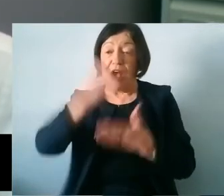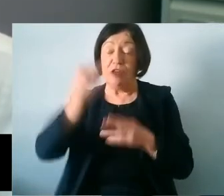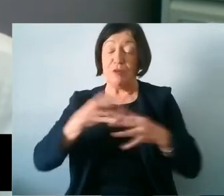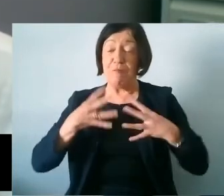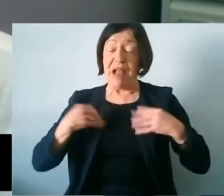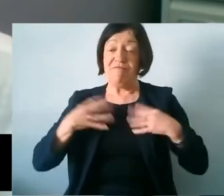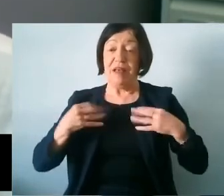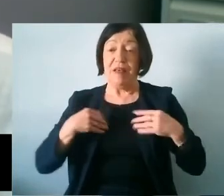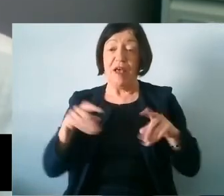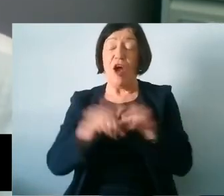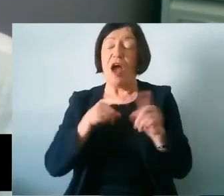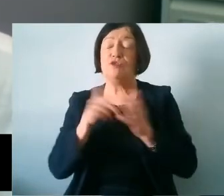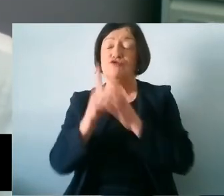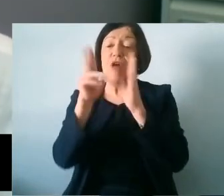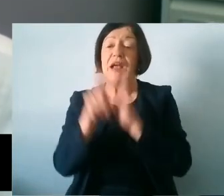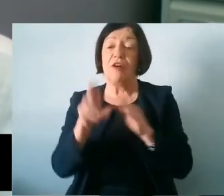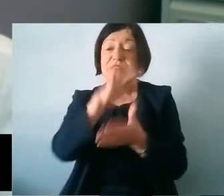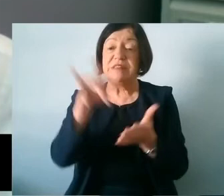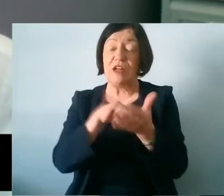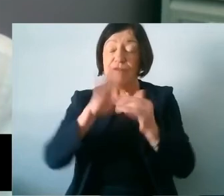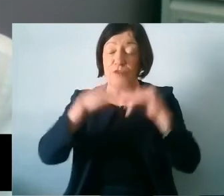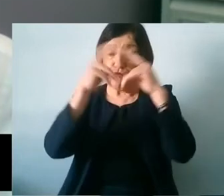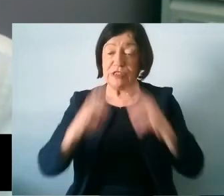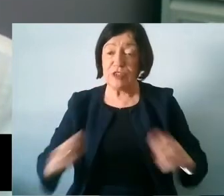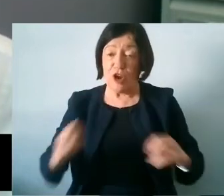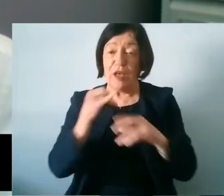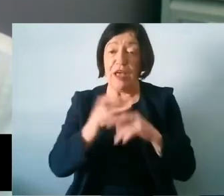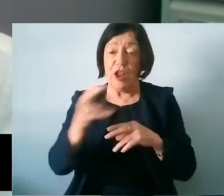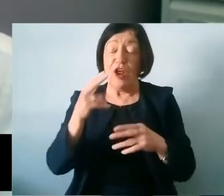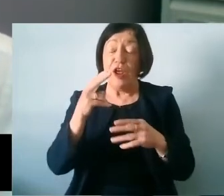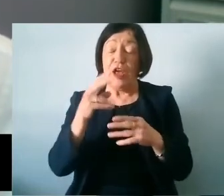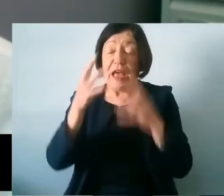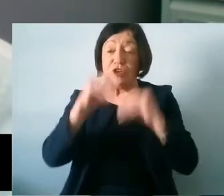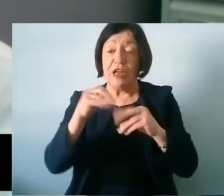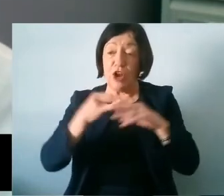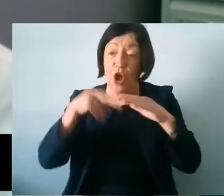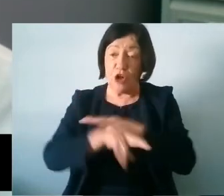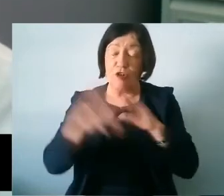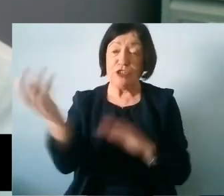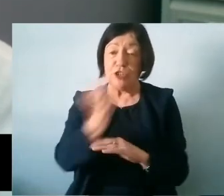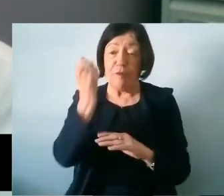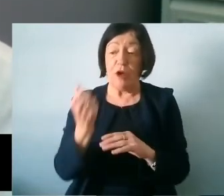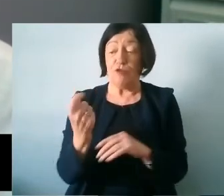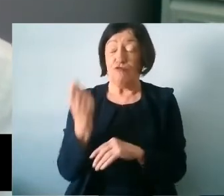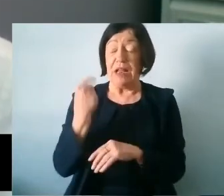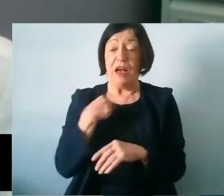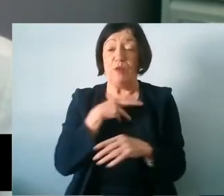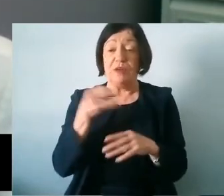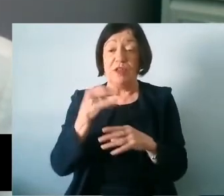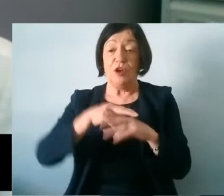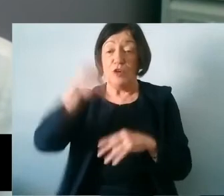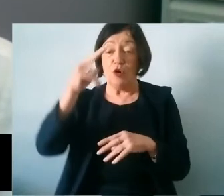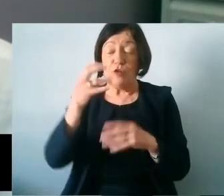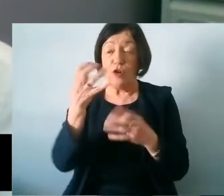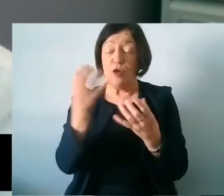I'm also Director of the Centre for Research and Educational Underachievement, and until very recently I was the Northern Co-Chair